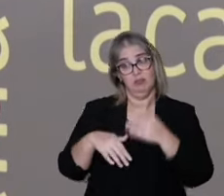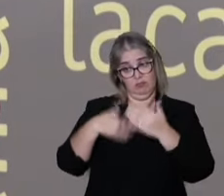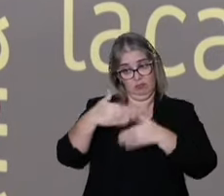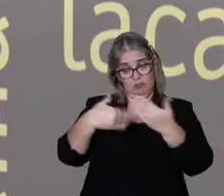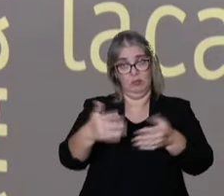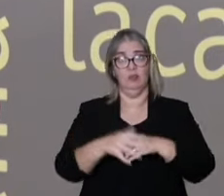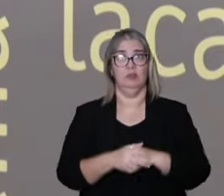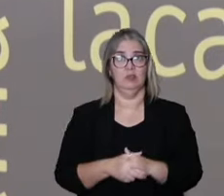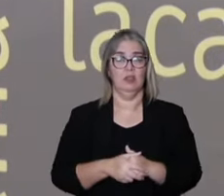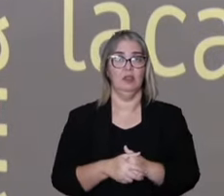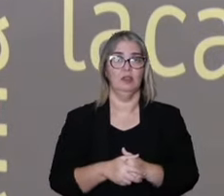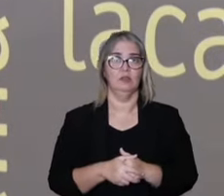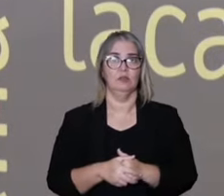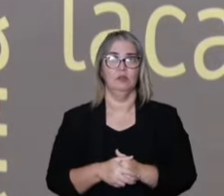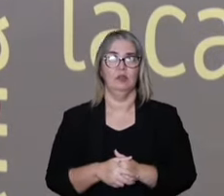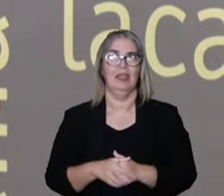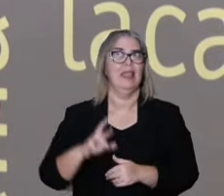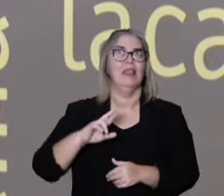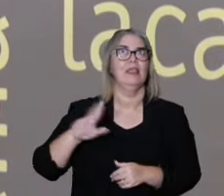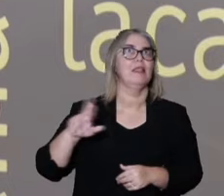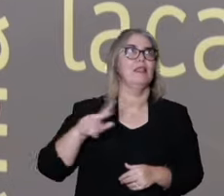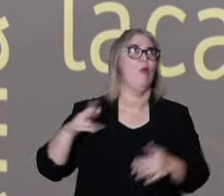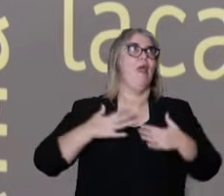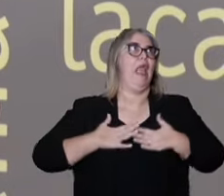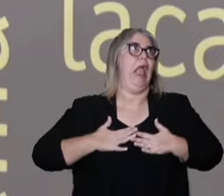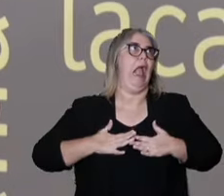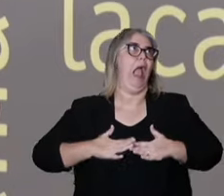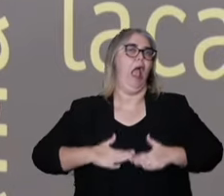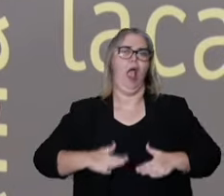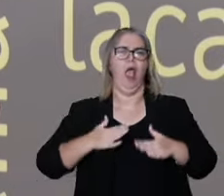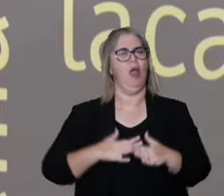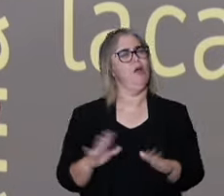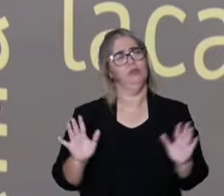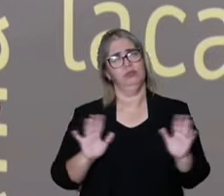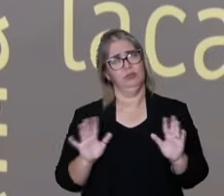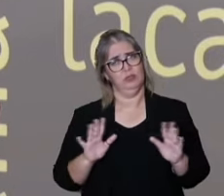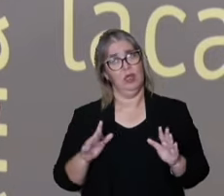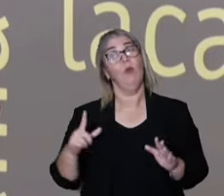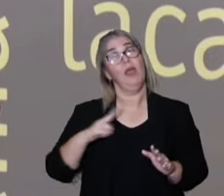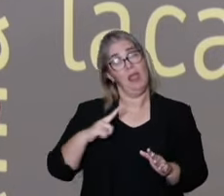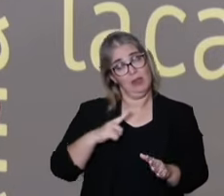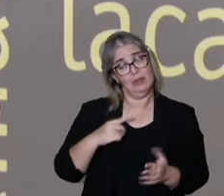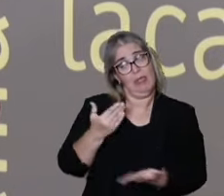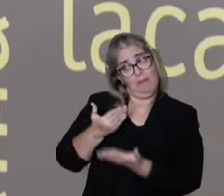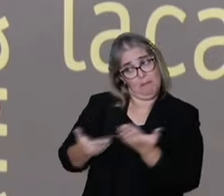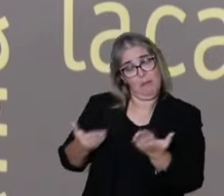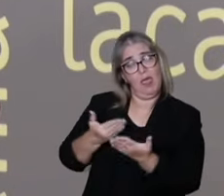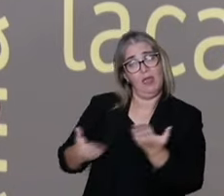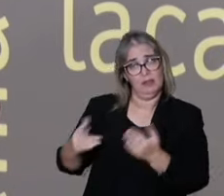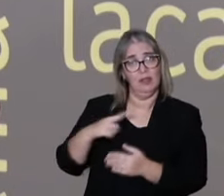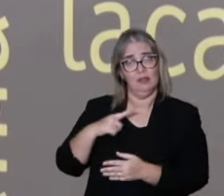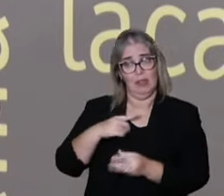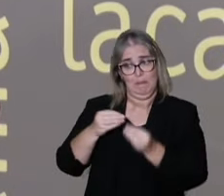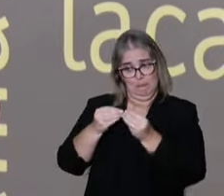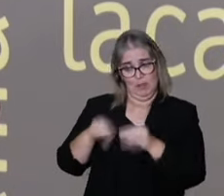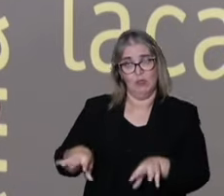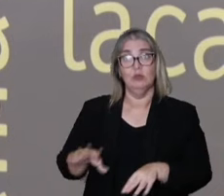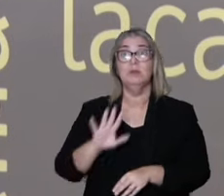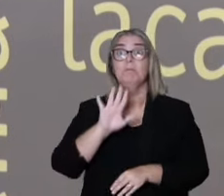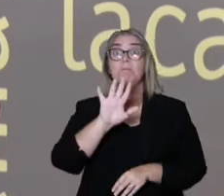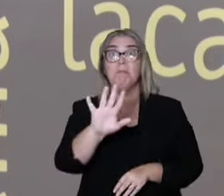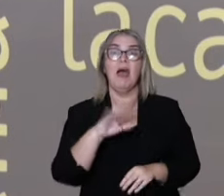This process is not so easy. It has some losses,